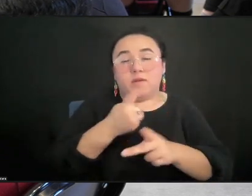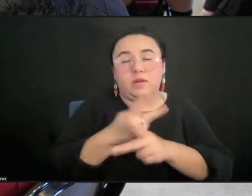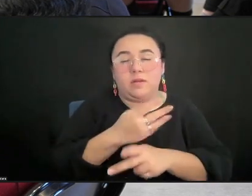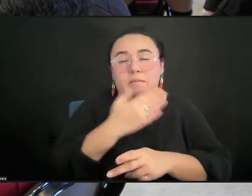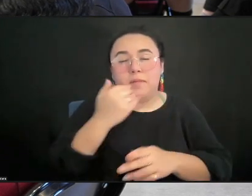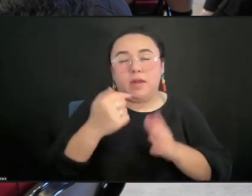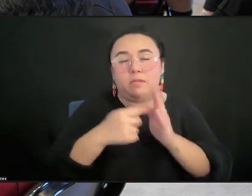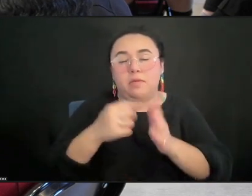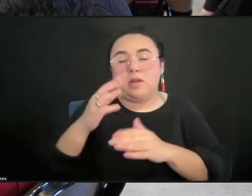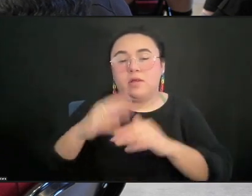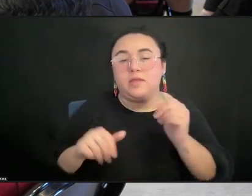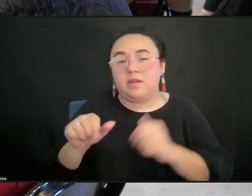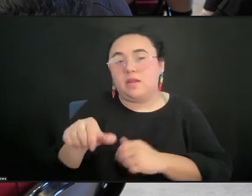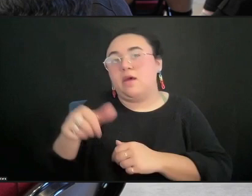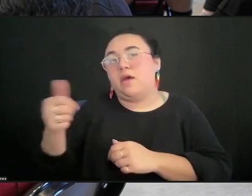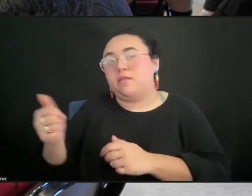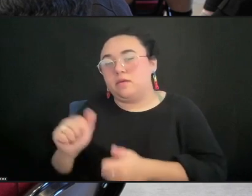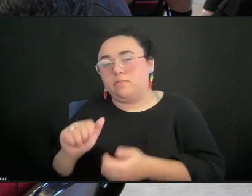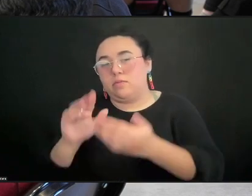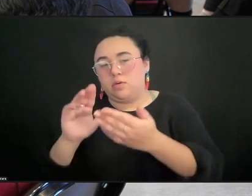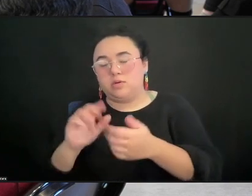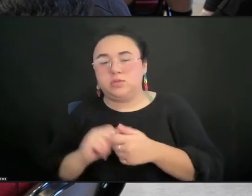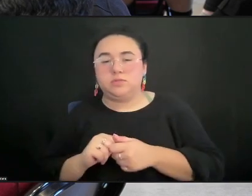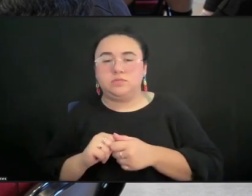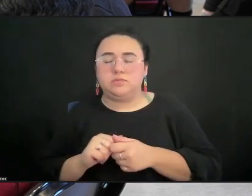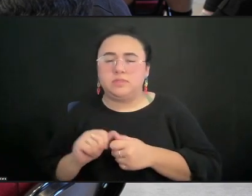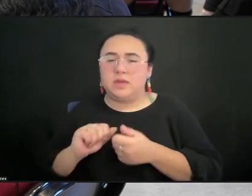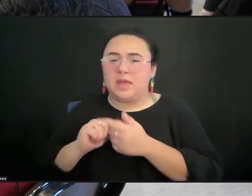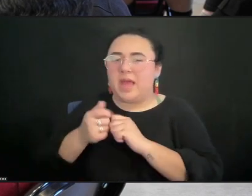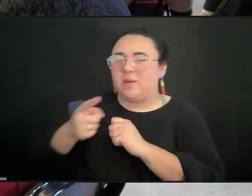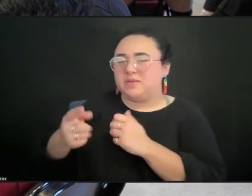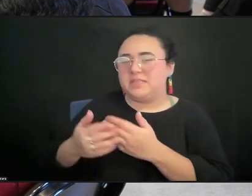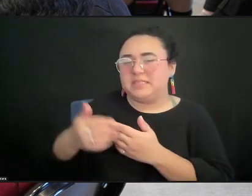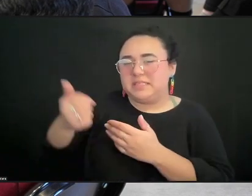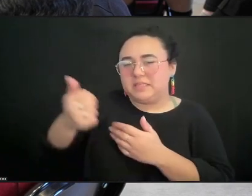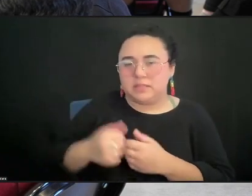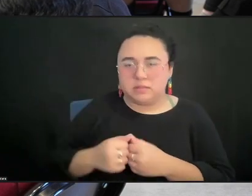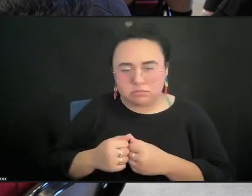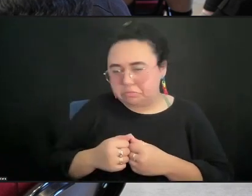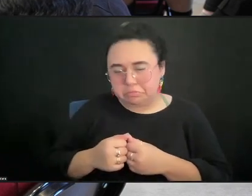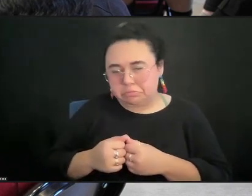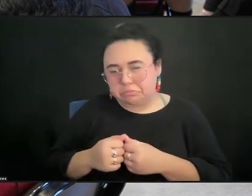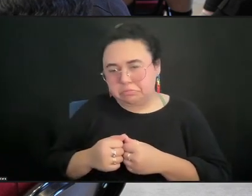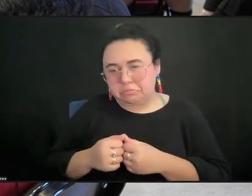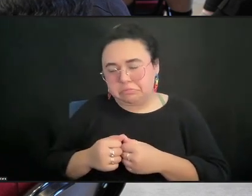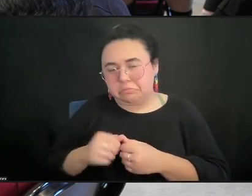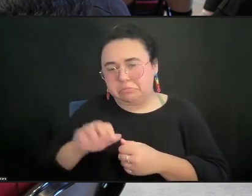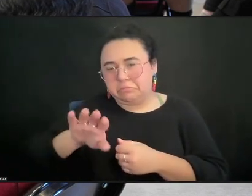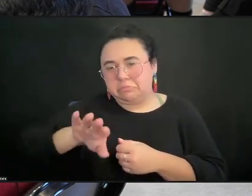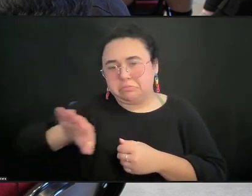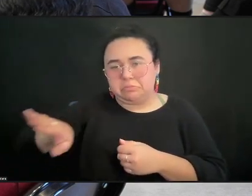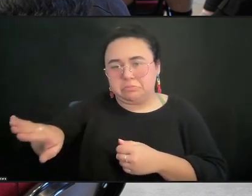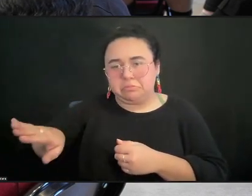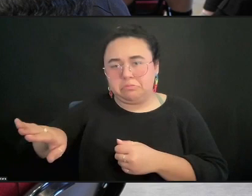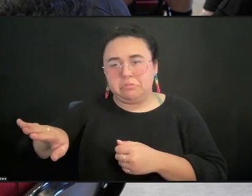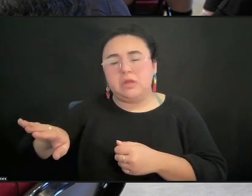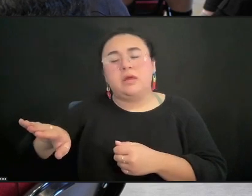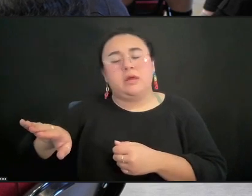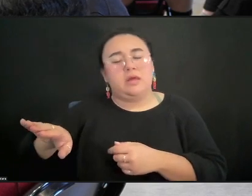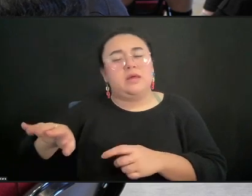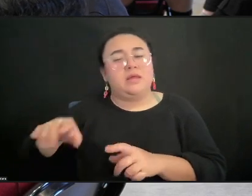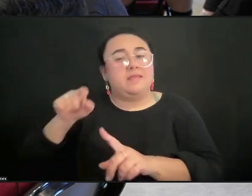question of, how does this work the easiest way, you know? And I find a lot that that's the question that's being asked instead.